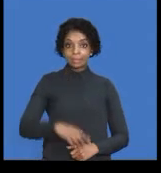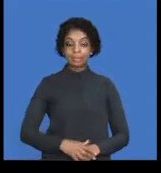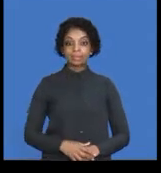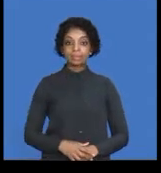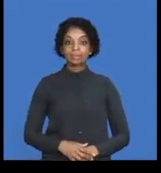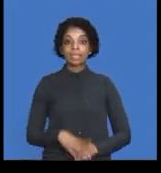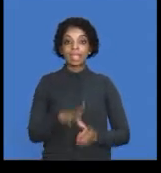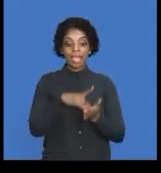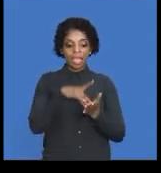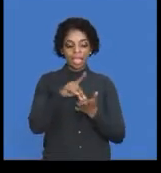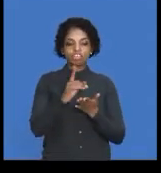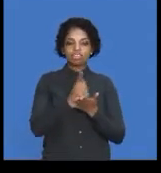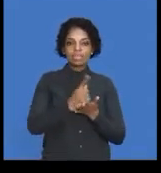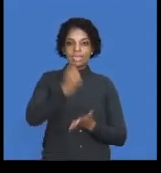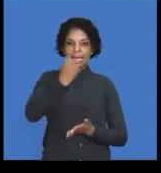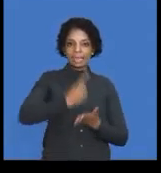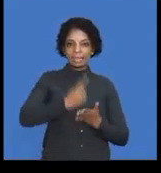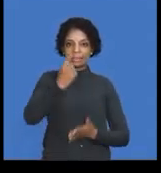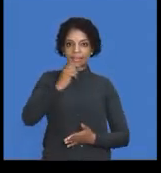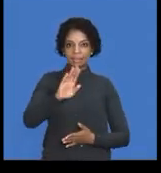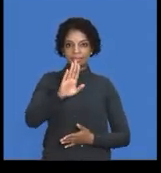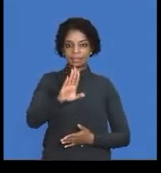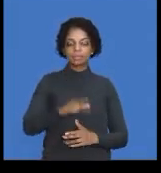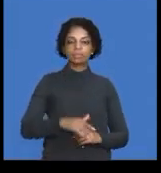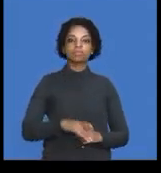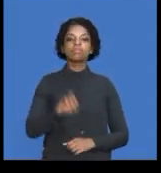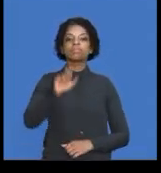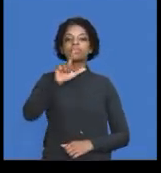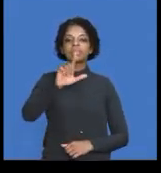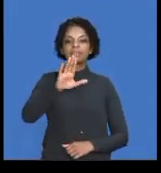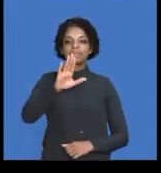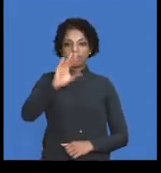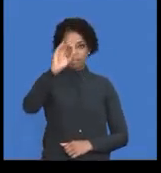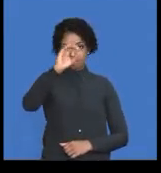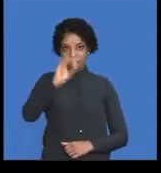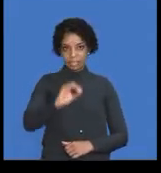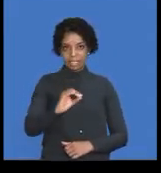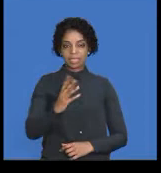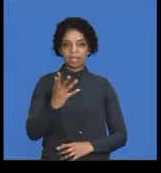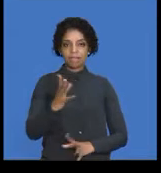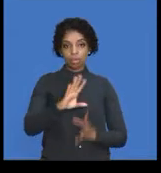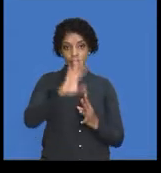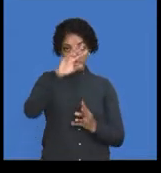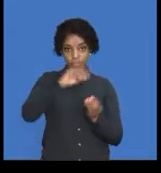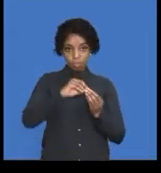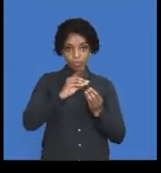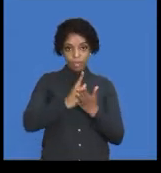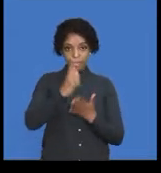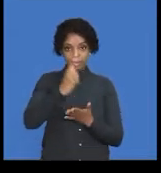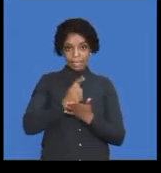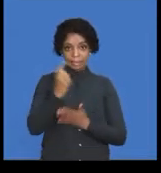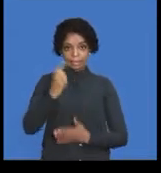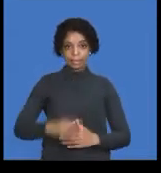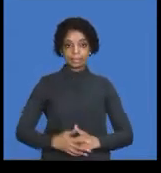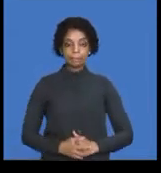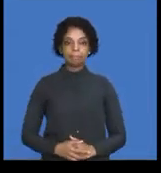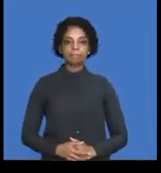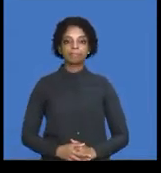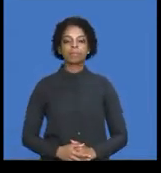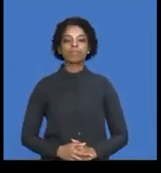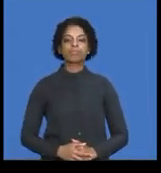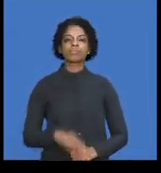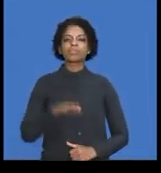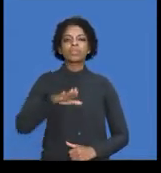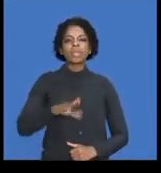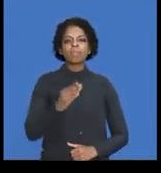sales amounts to 75% of total sales. So,